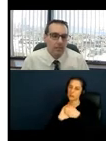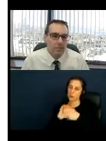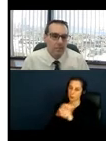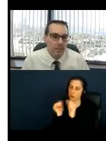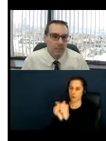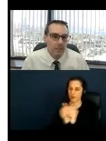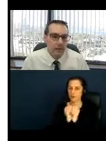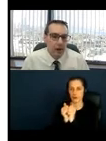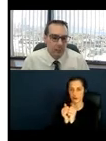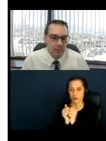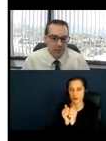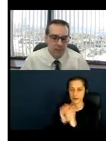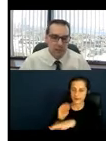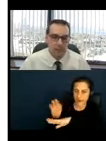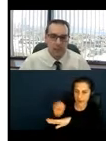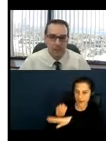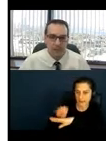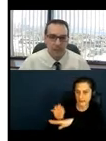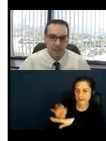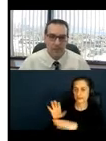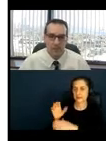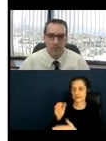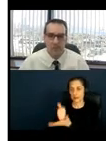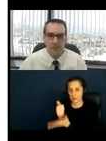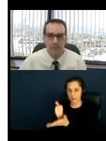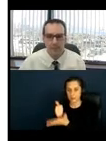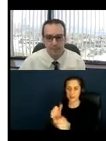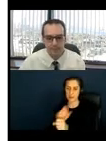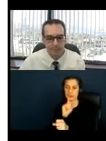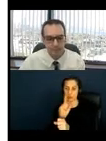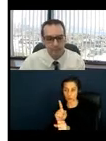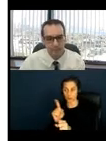of these obligations are being met and considered.